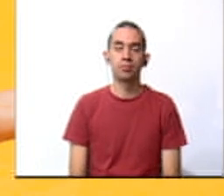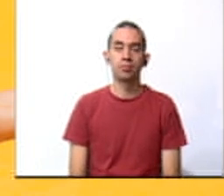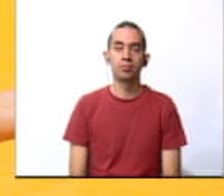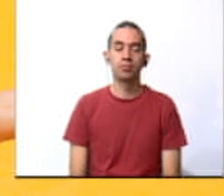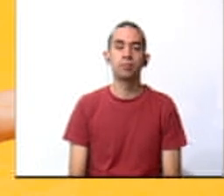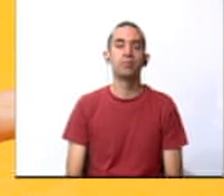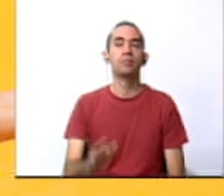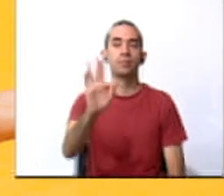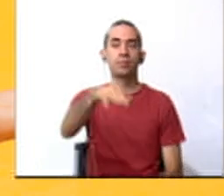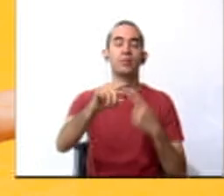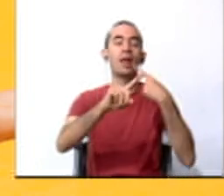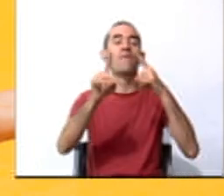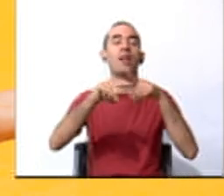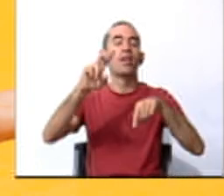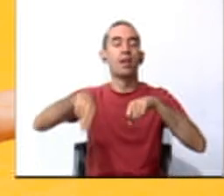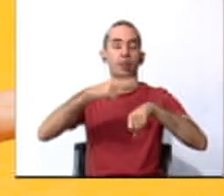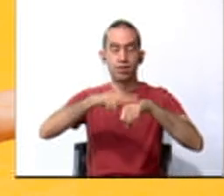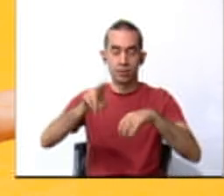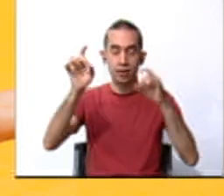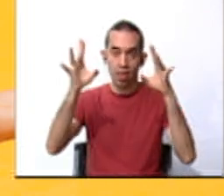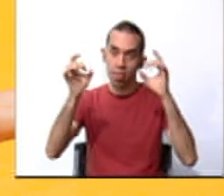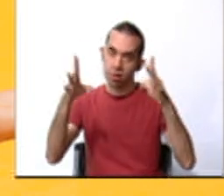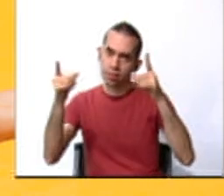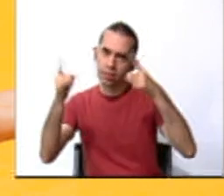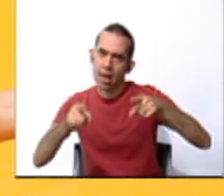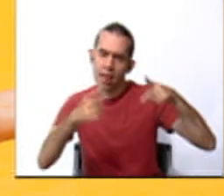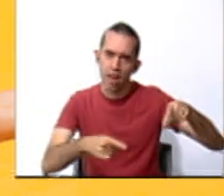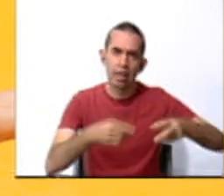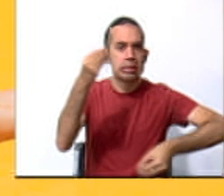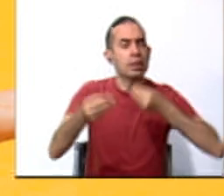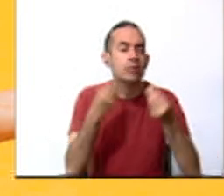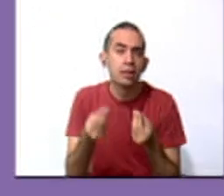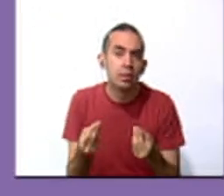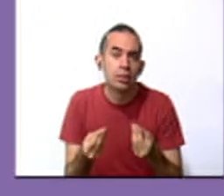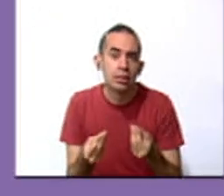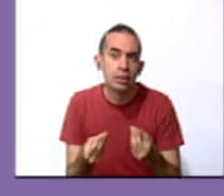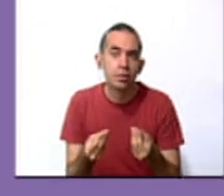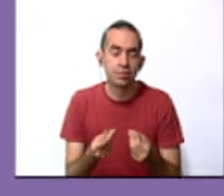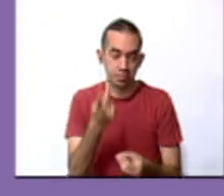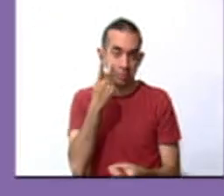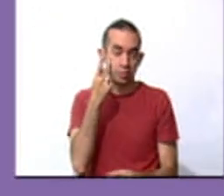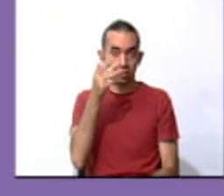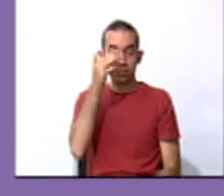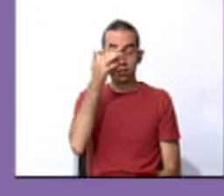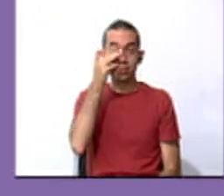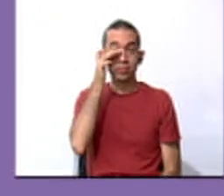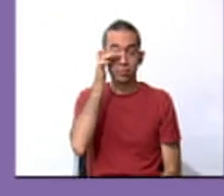What can you do in case of different natural disasters? Let's see.